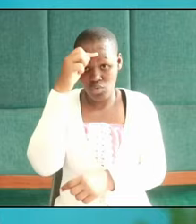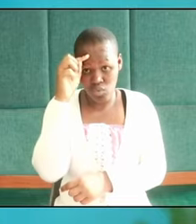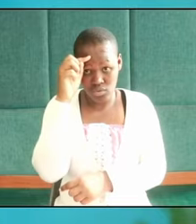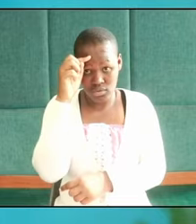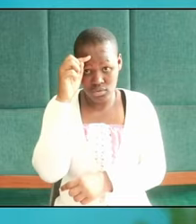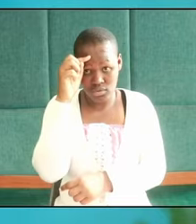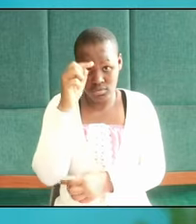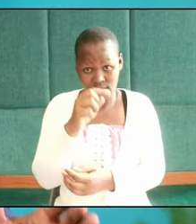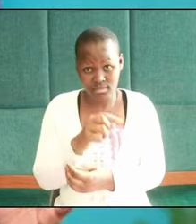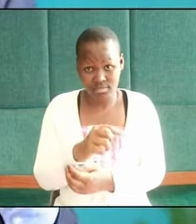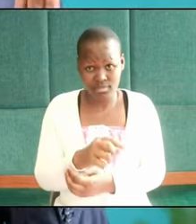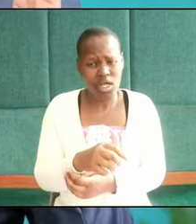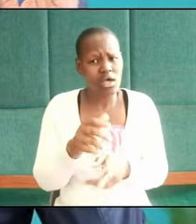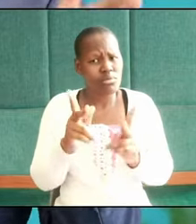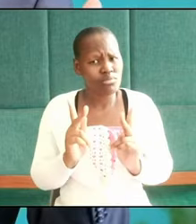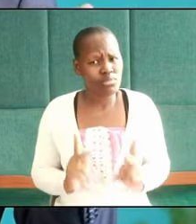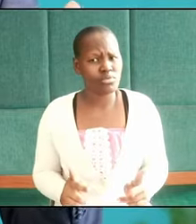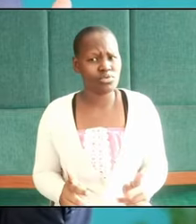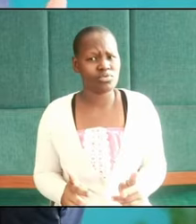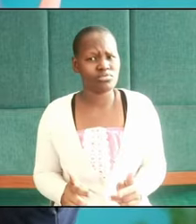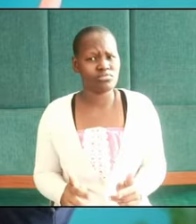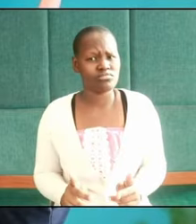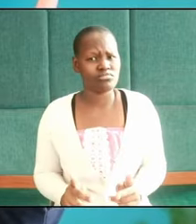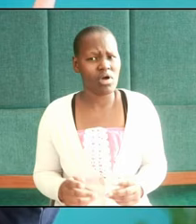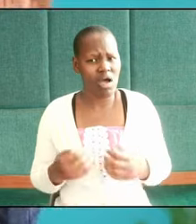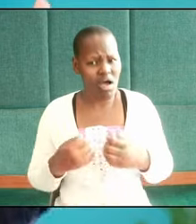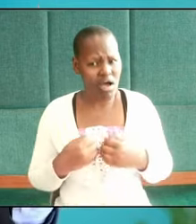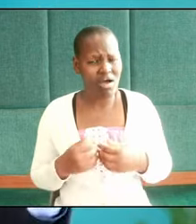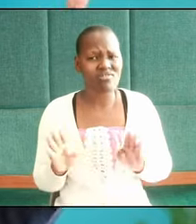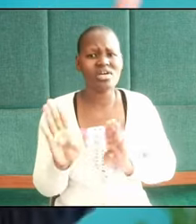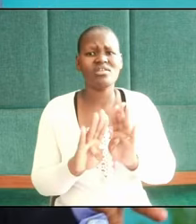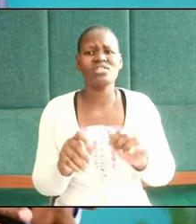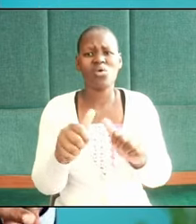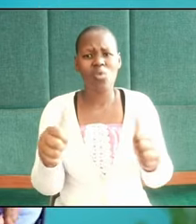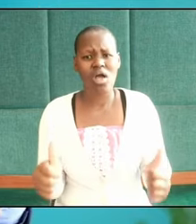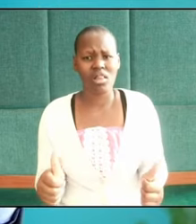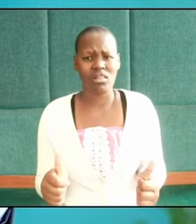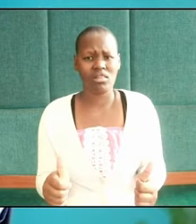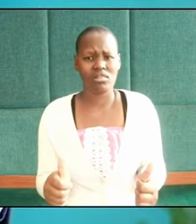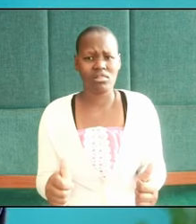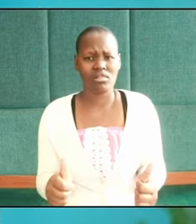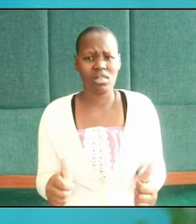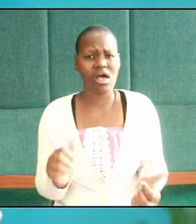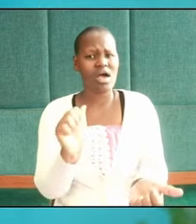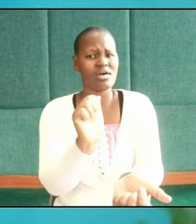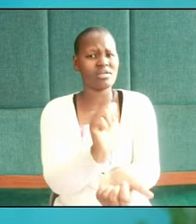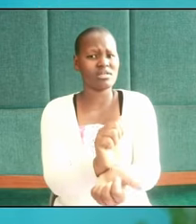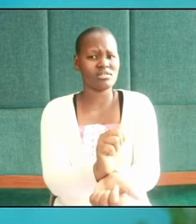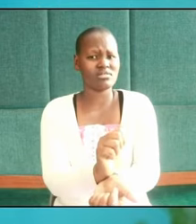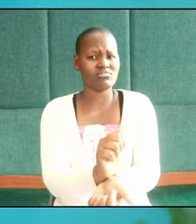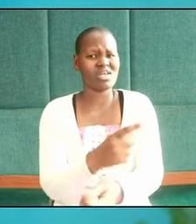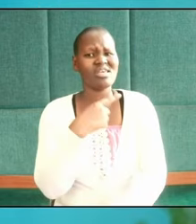Narnians were people of decency, even this captive was not